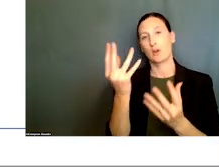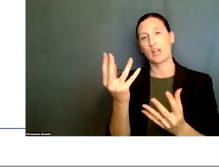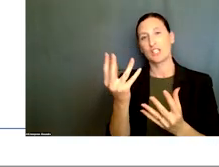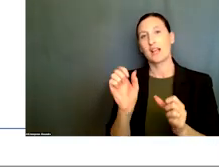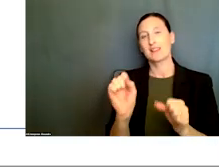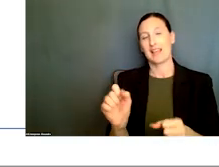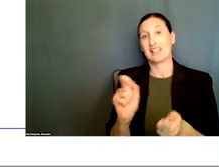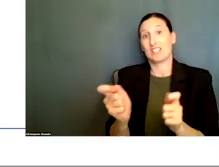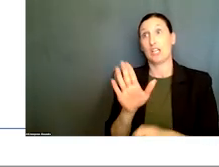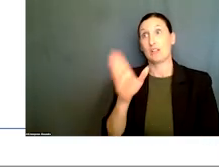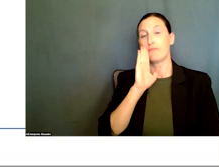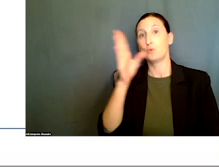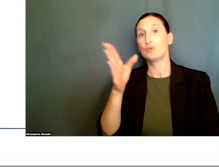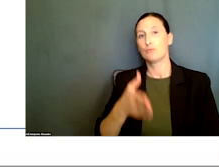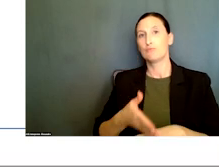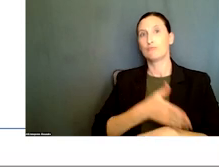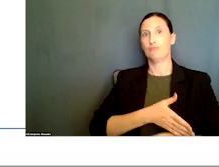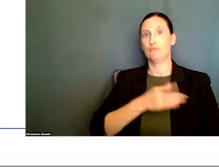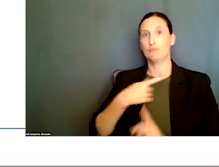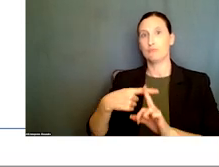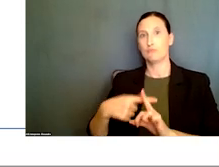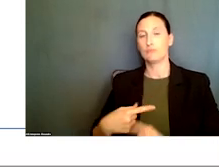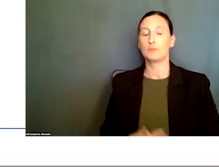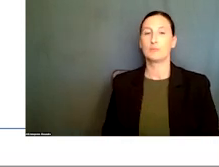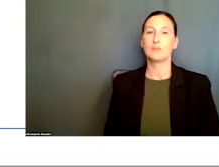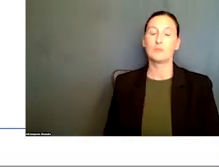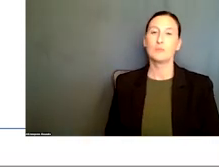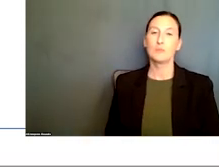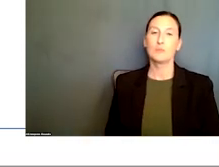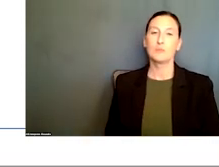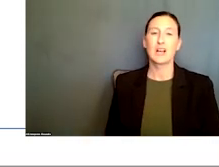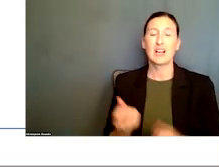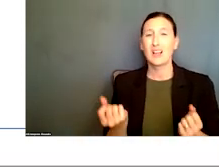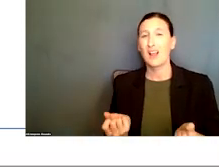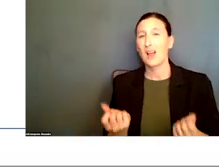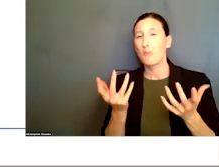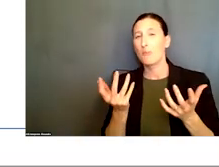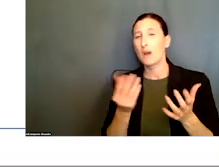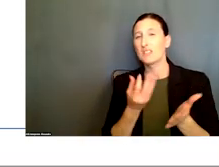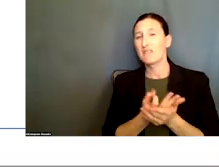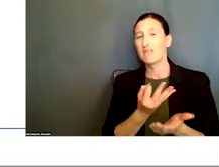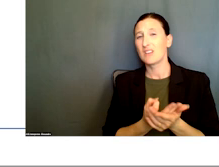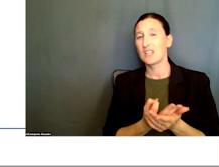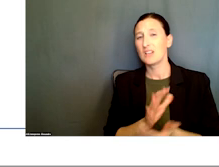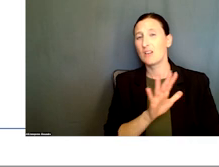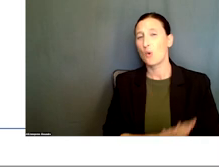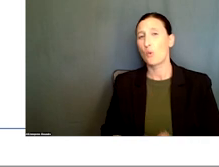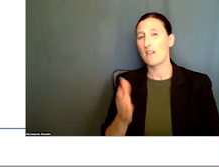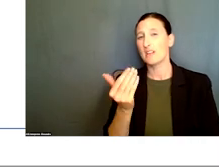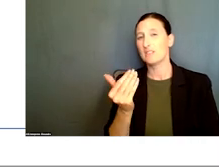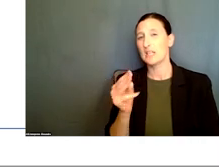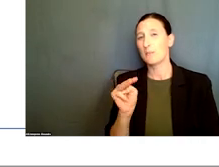you know, the future. Um, the level of funding is about $15 million, uh,